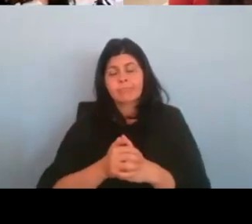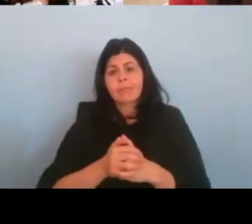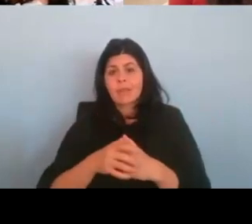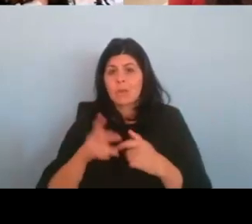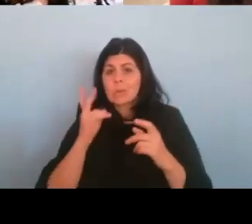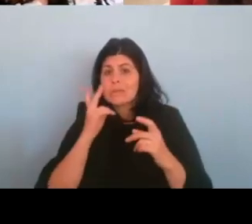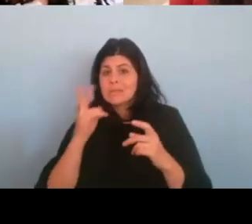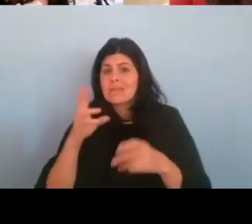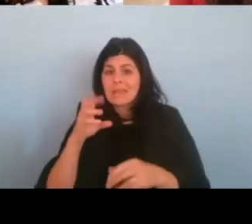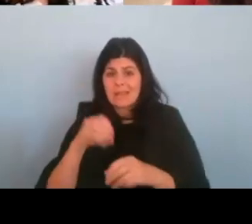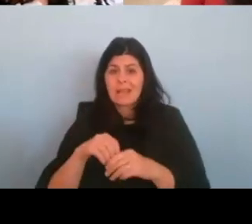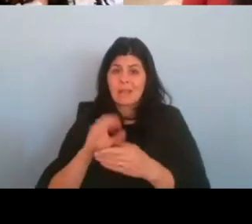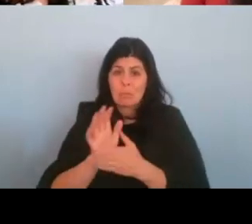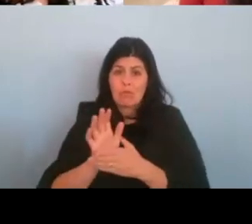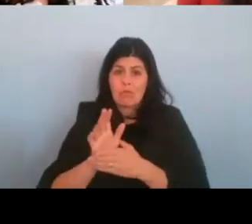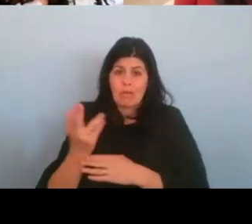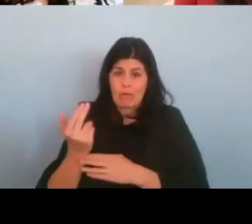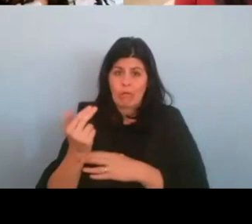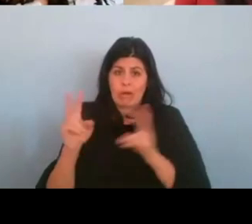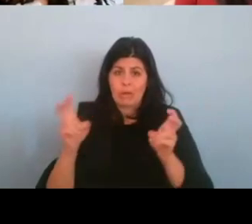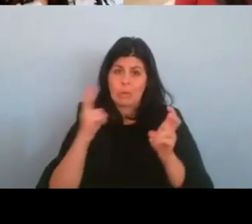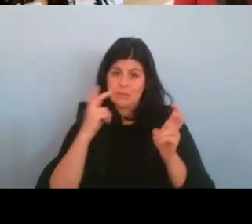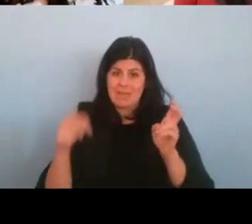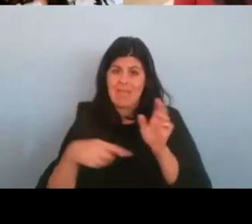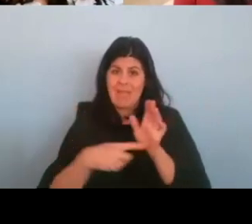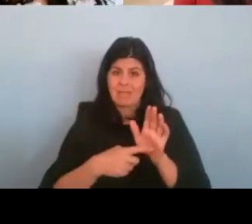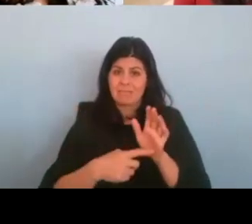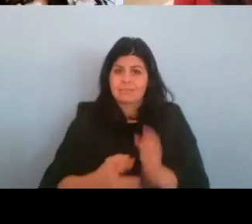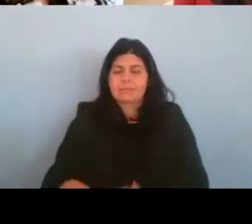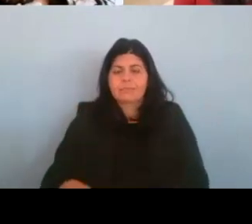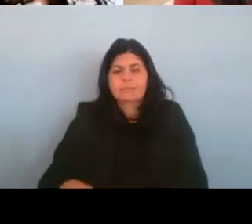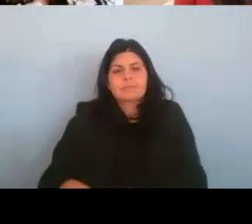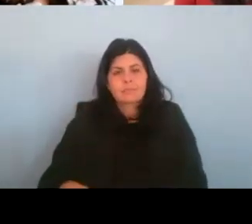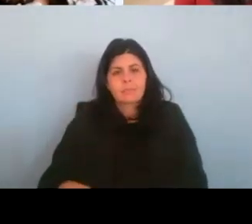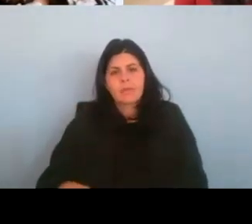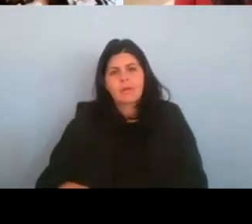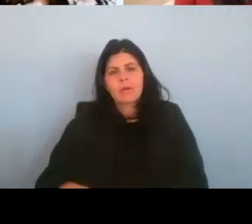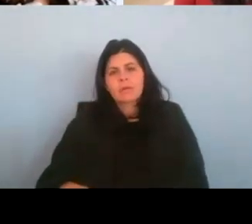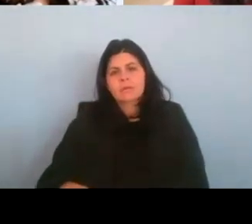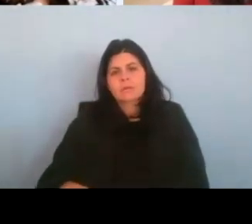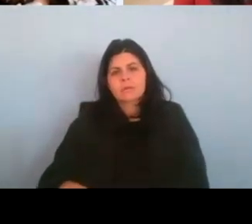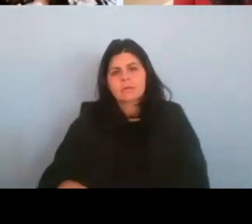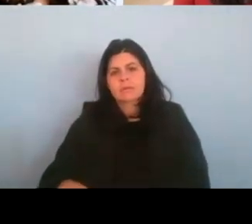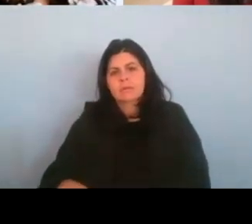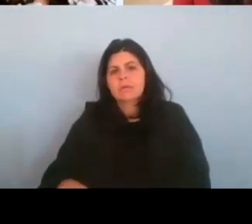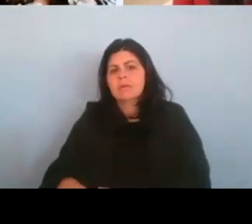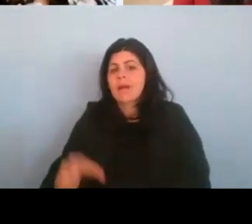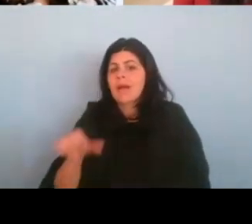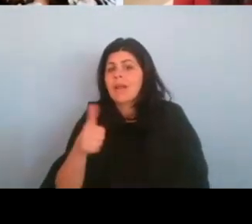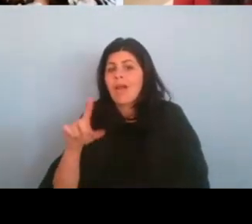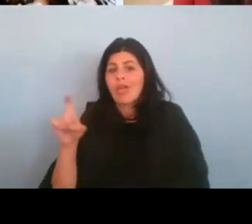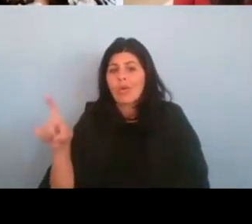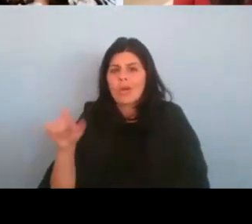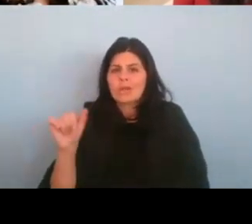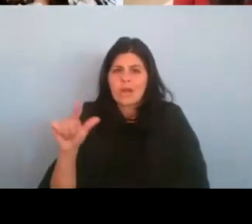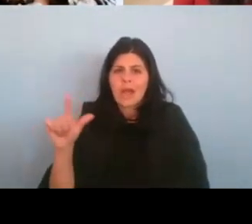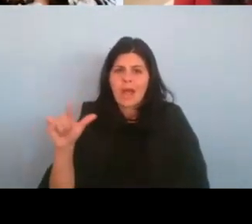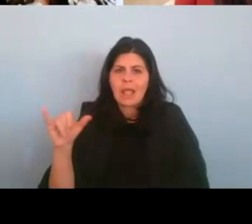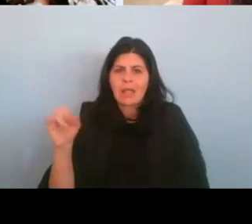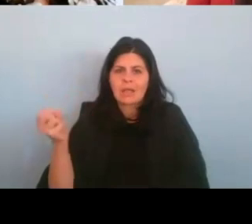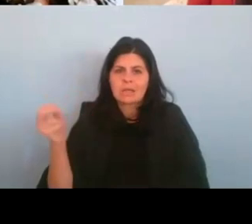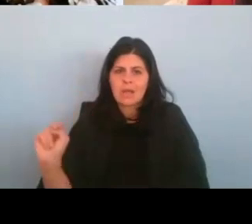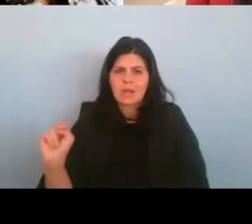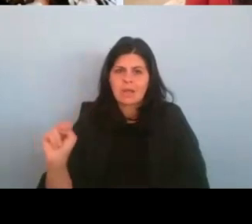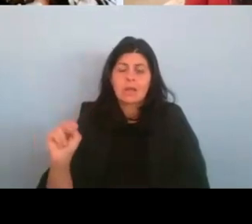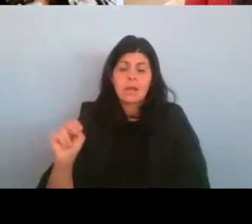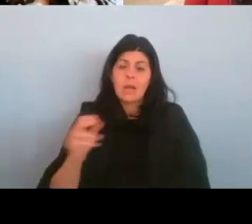that in 13. Great. I have another question for you, Alison. Um, and, you know, my question